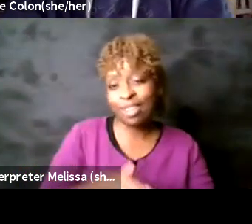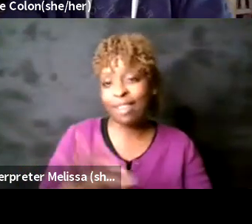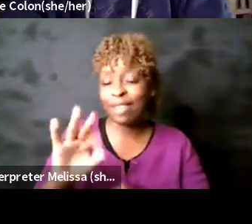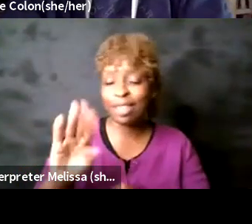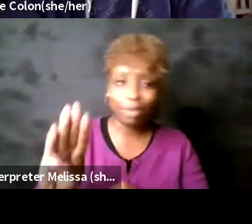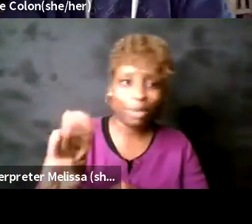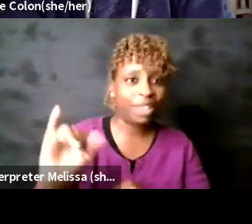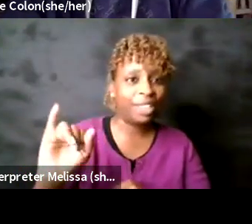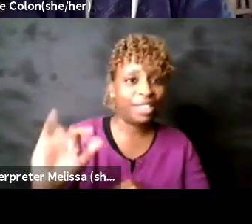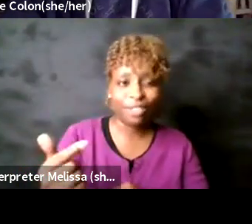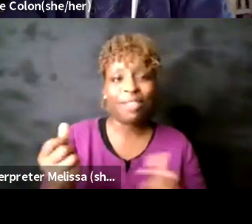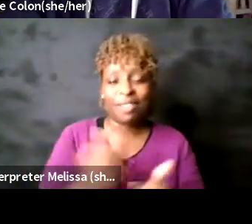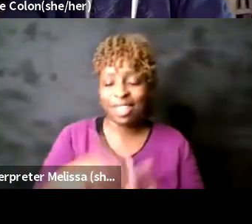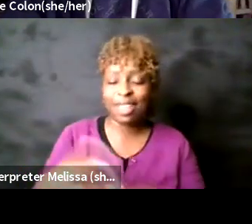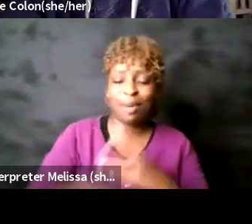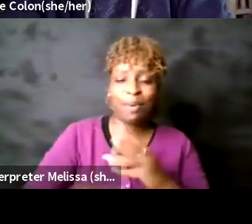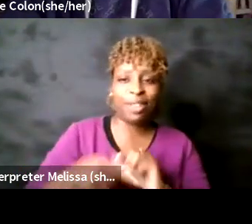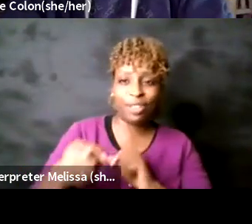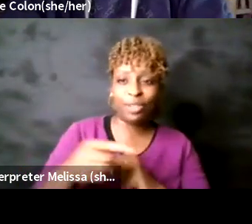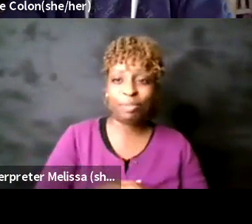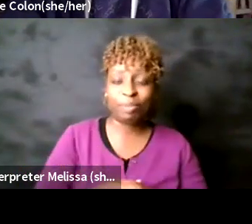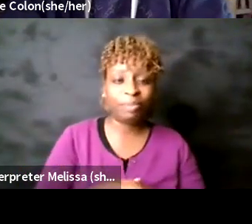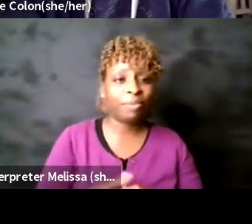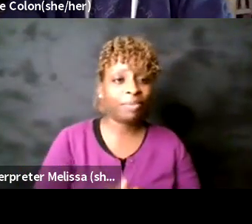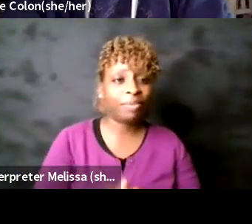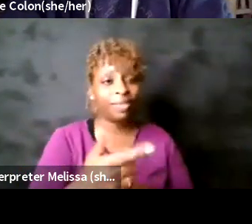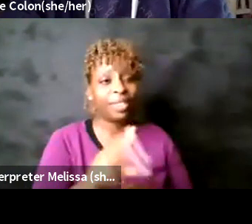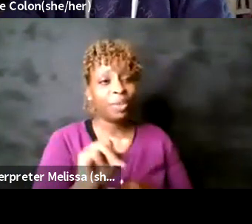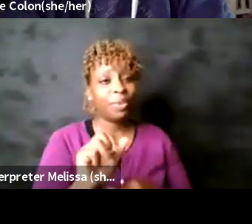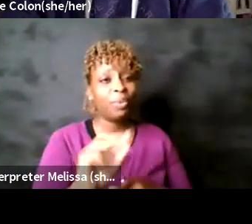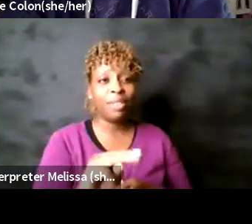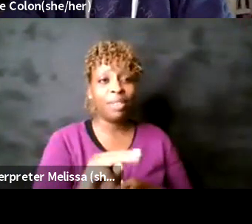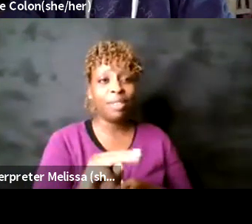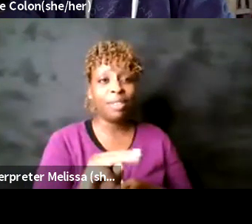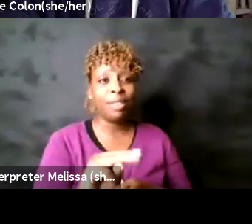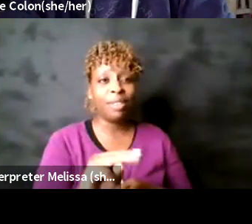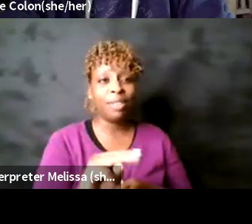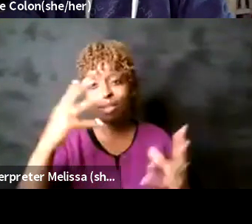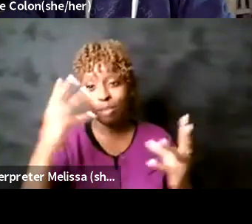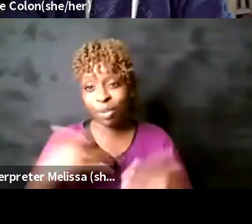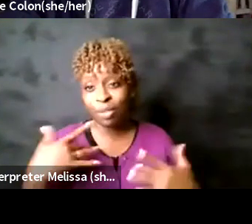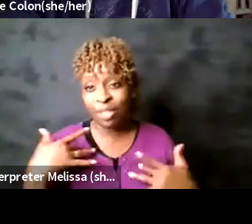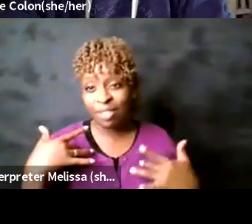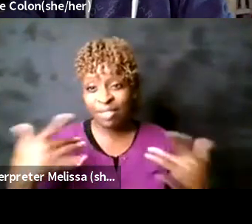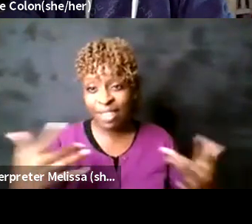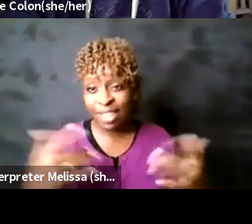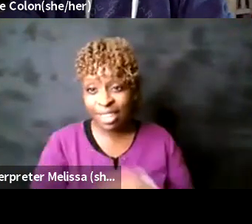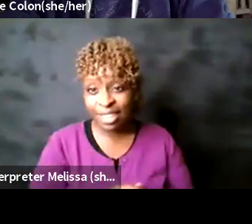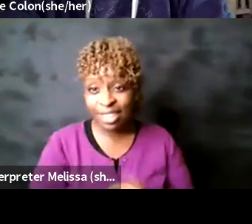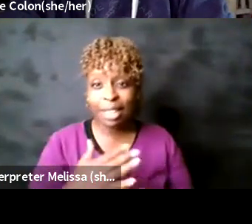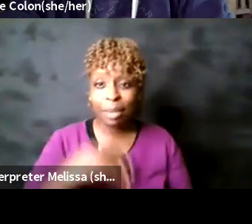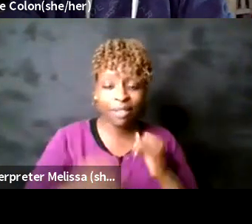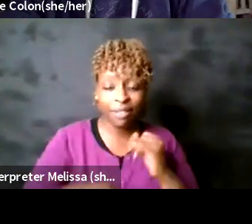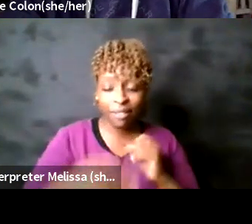y'all this was so beautiful i really really appreciated this i grew from this today um my final thoughts today are i'm really